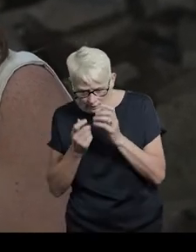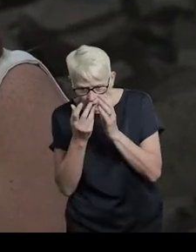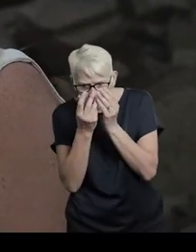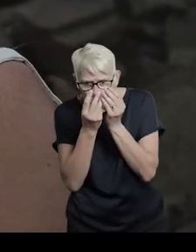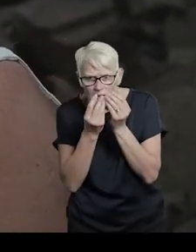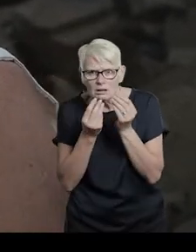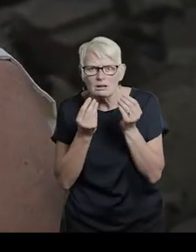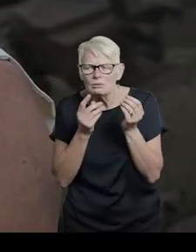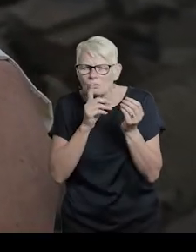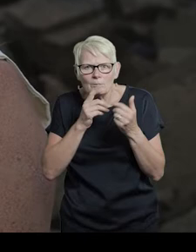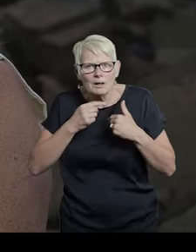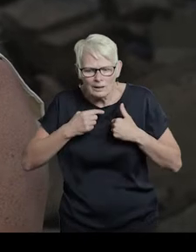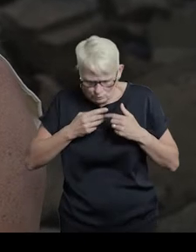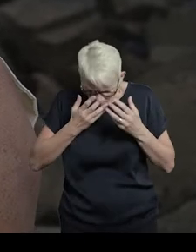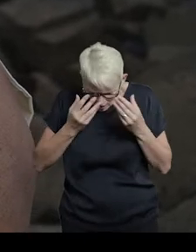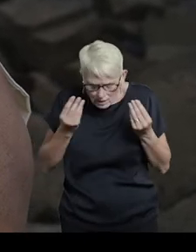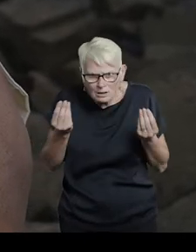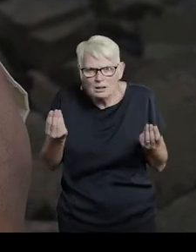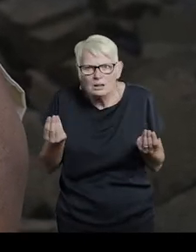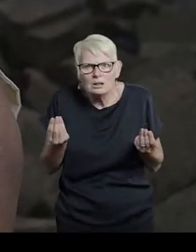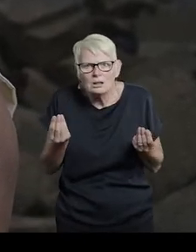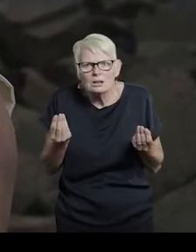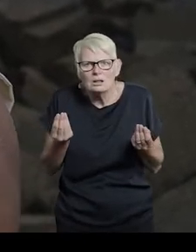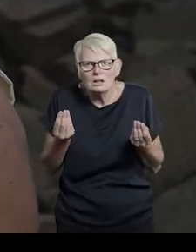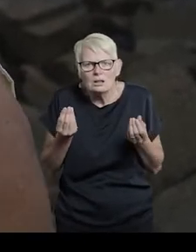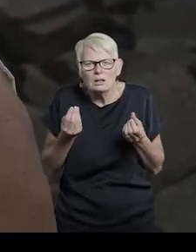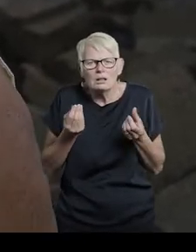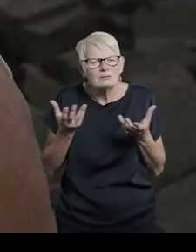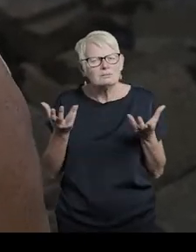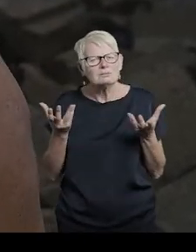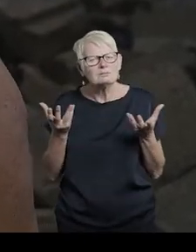breath, underwater, eyes open.